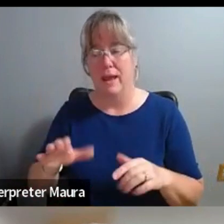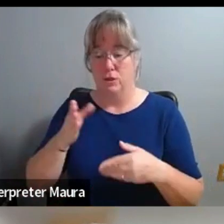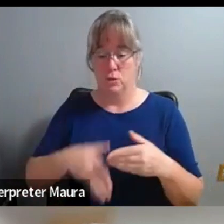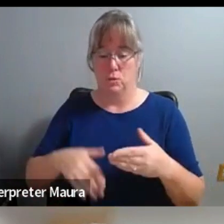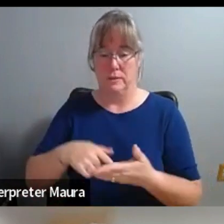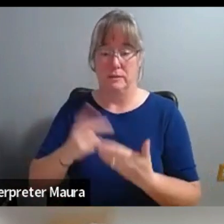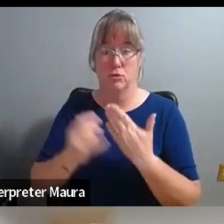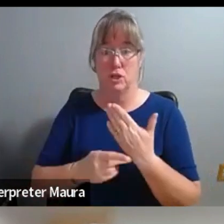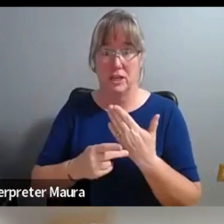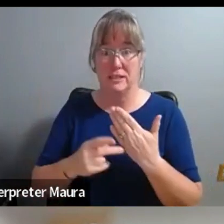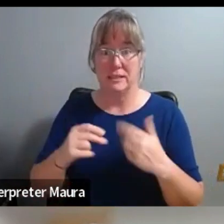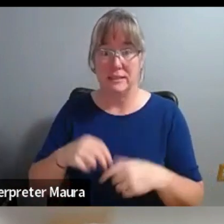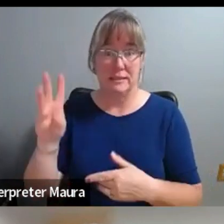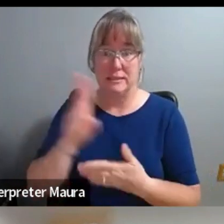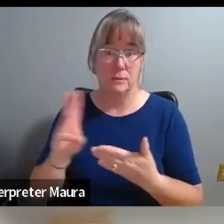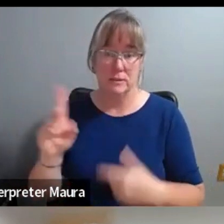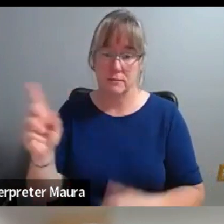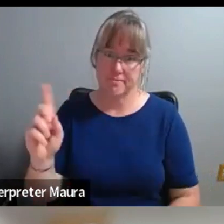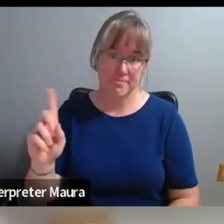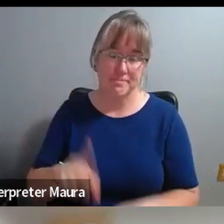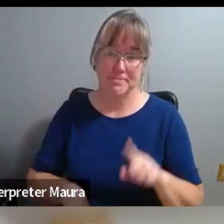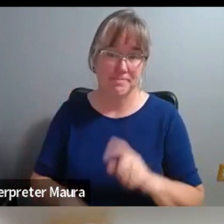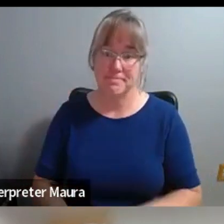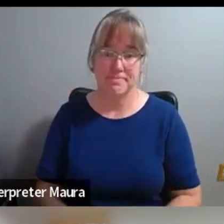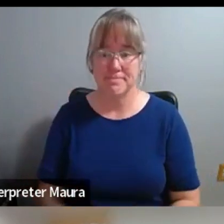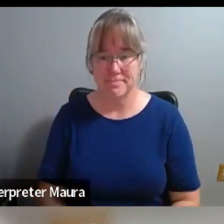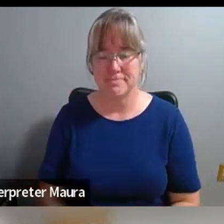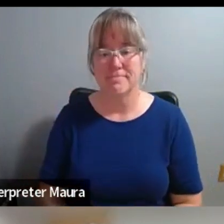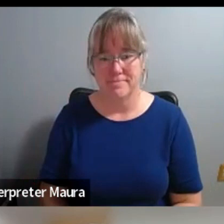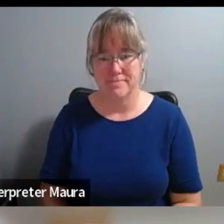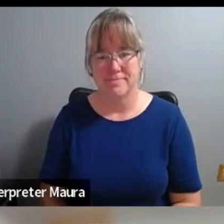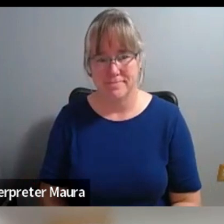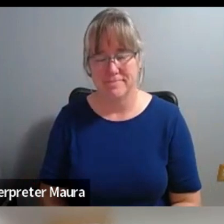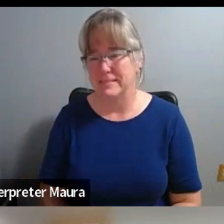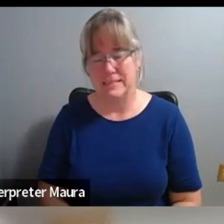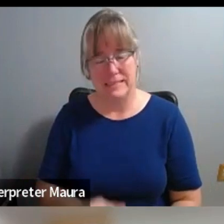in six weeks. It doesn't work that way.